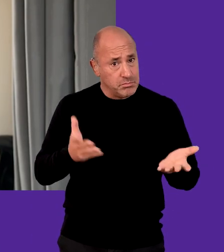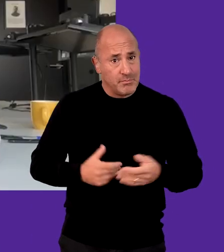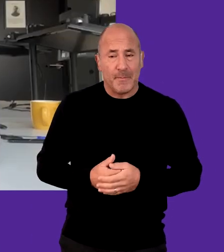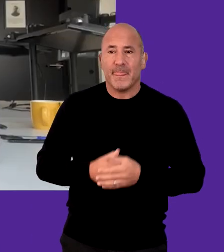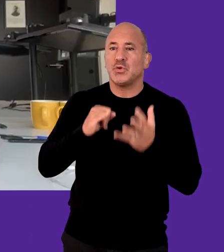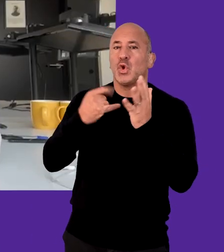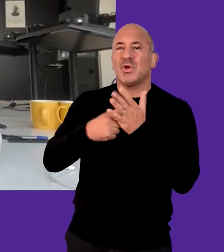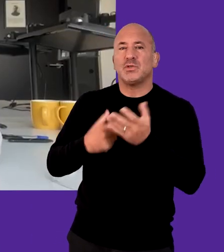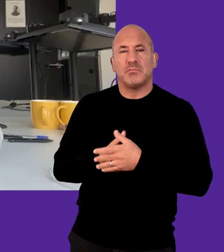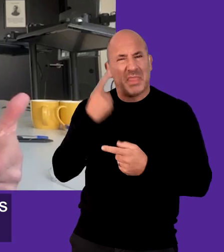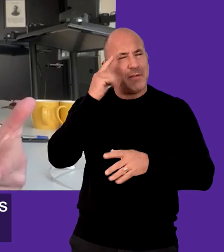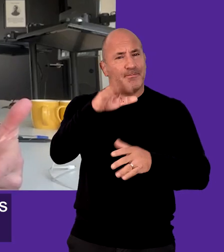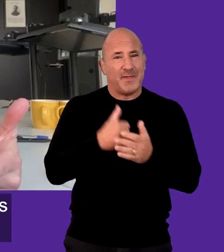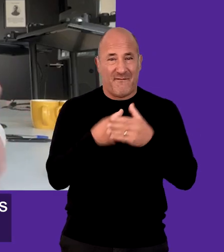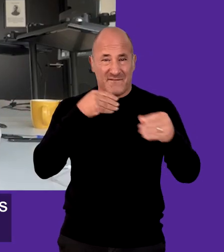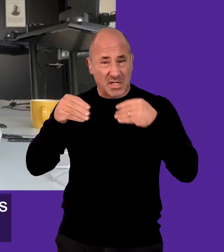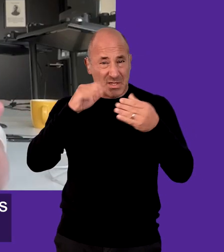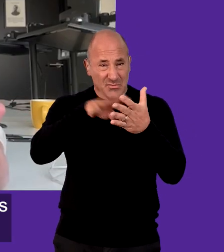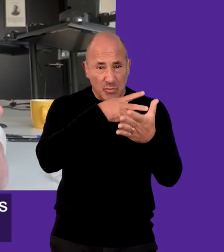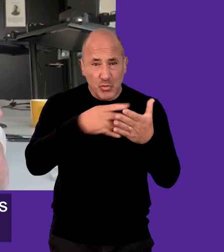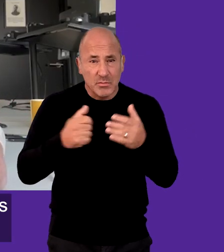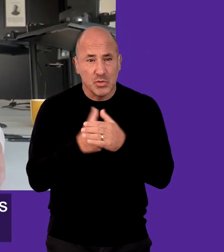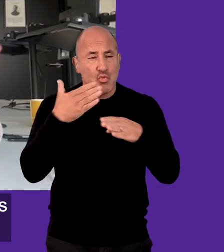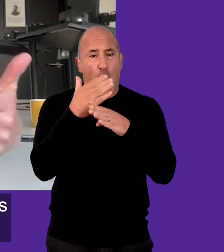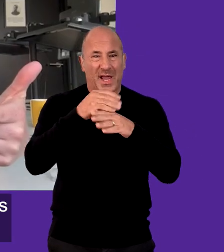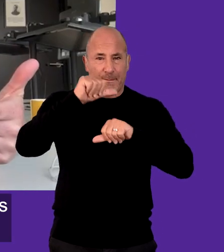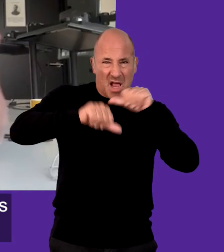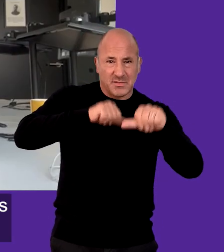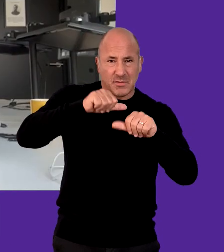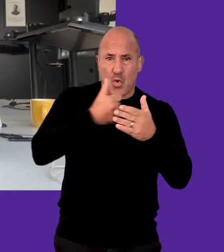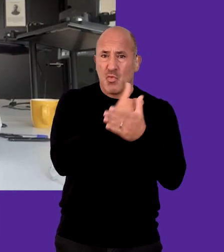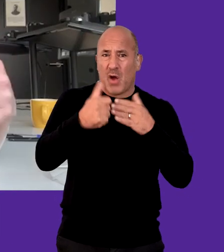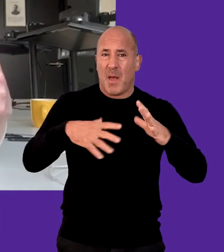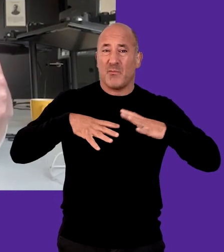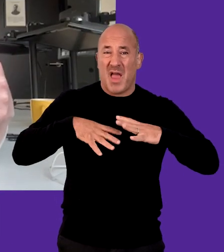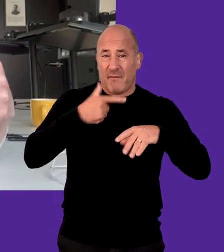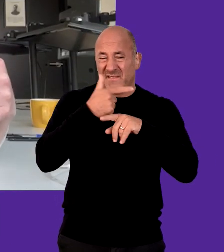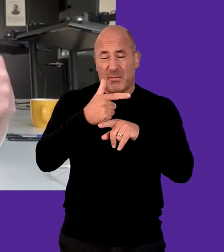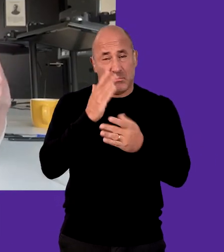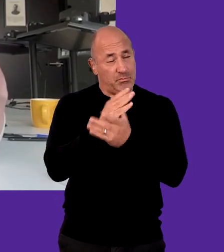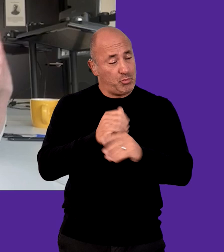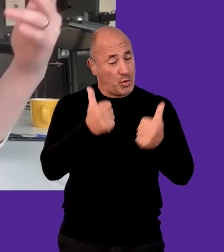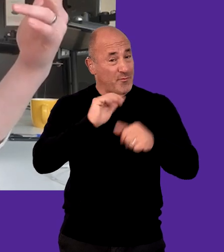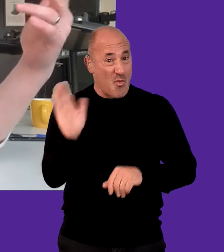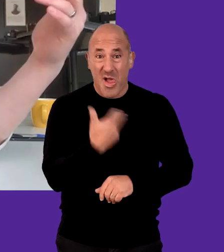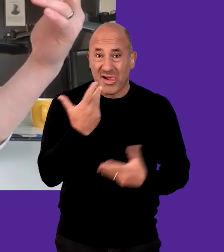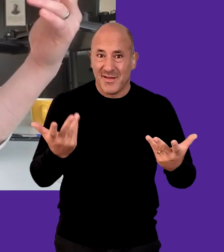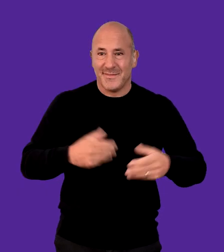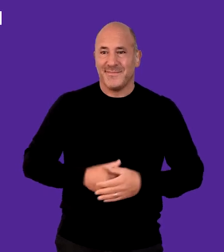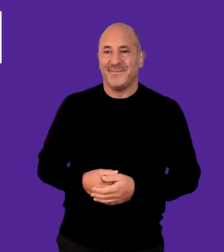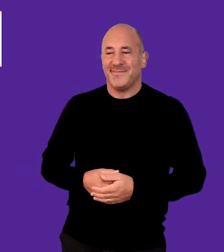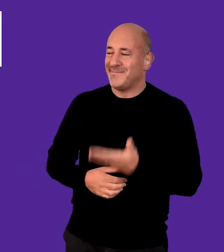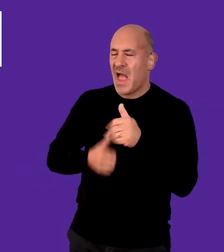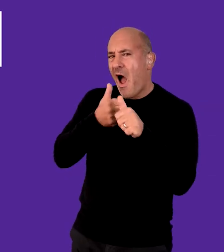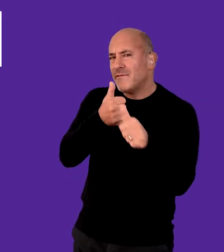Steve Richards Think about it. Flexible schedules and working patterns and regular breaks in filming are useful for everyone